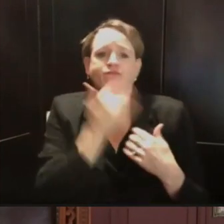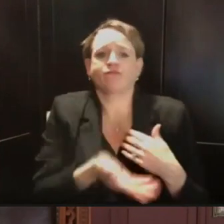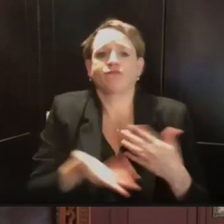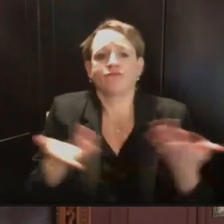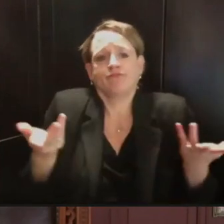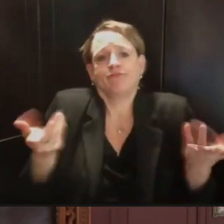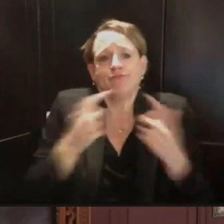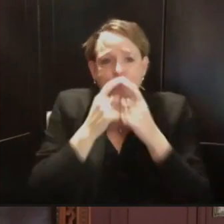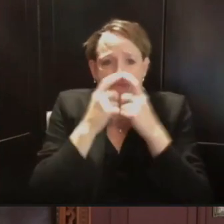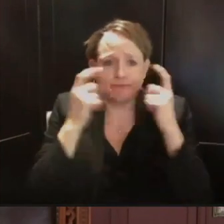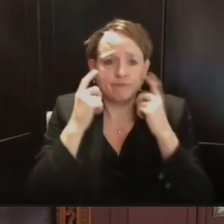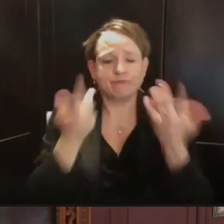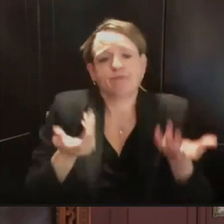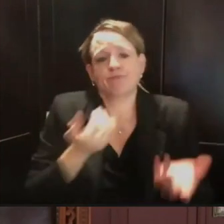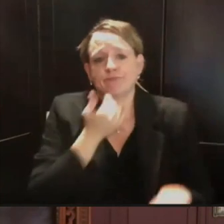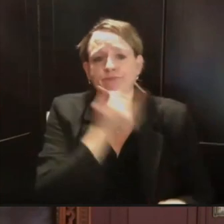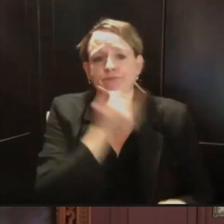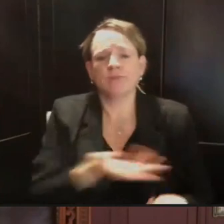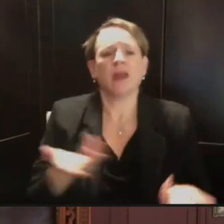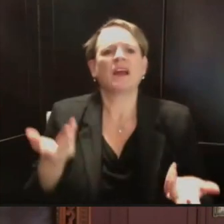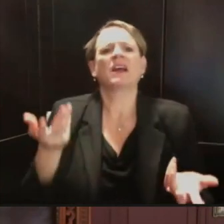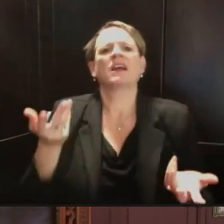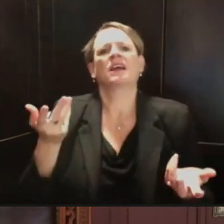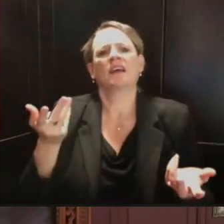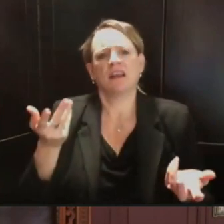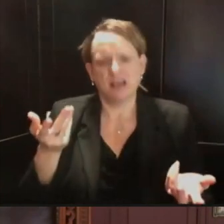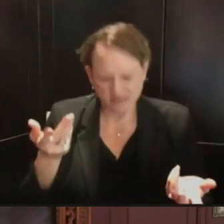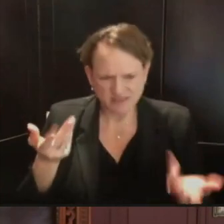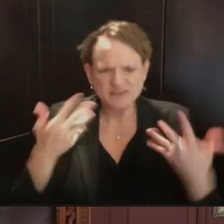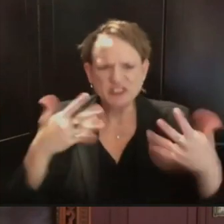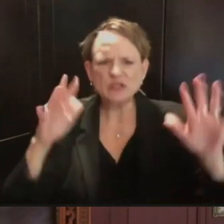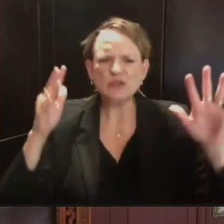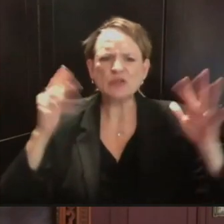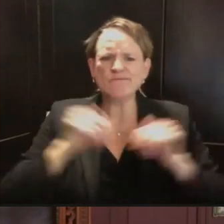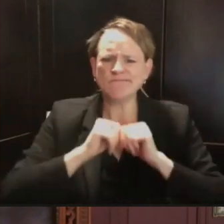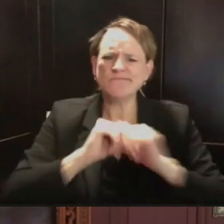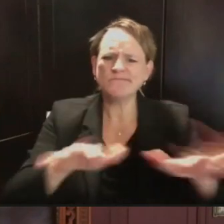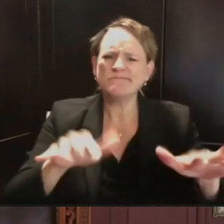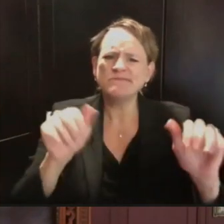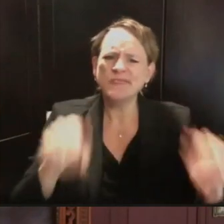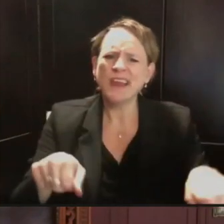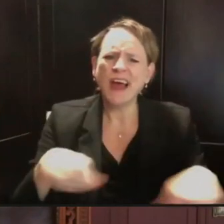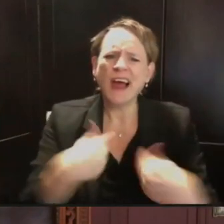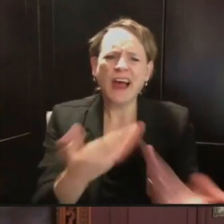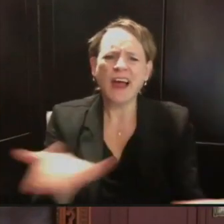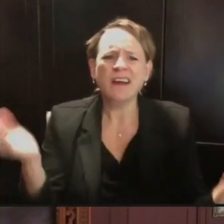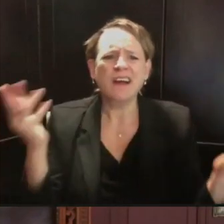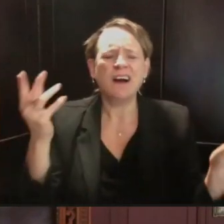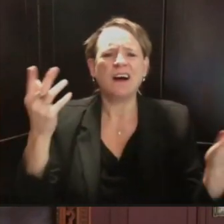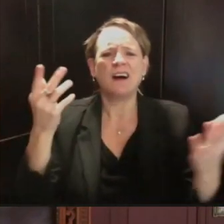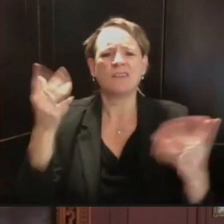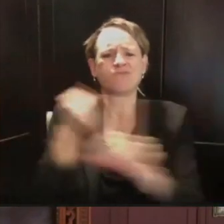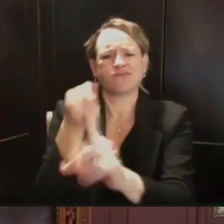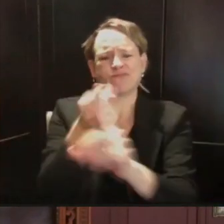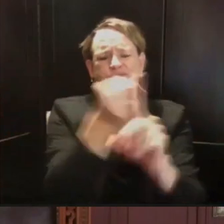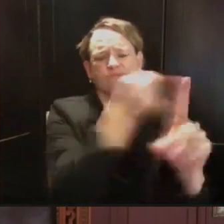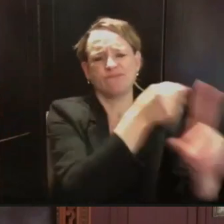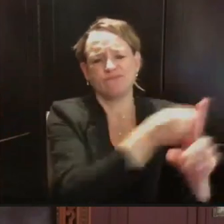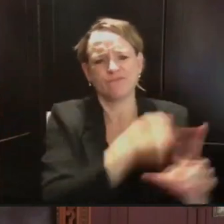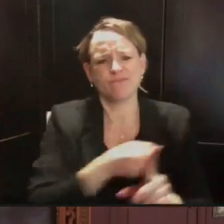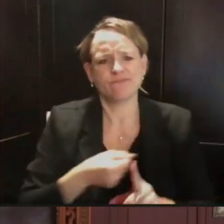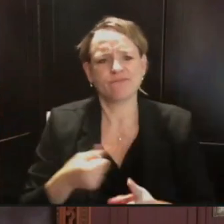for people that support them across the state and others to say, well, I guess it's not important.